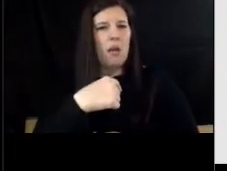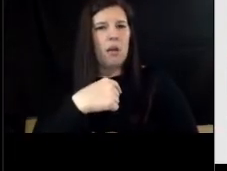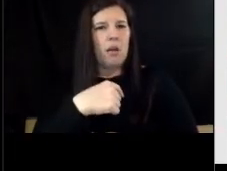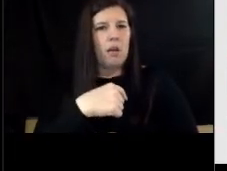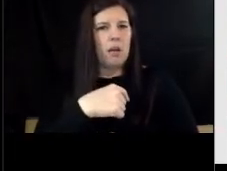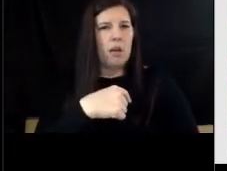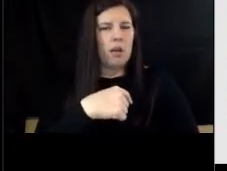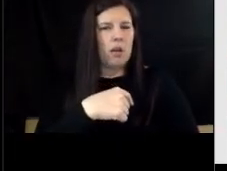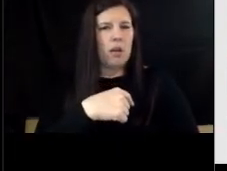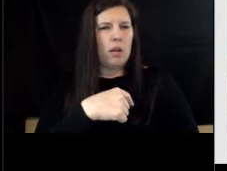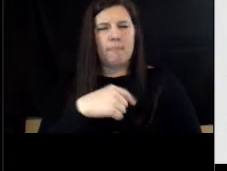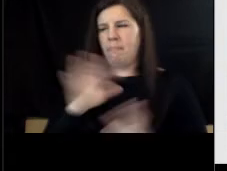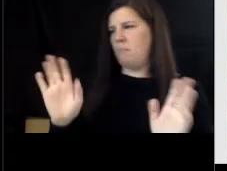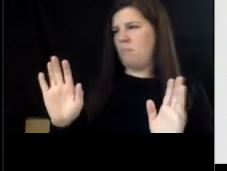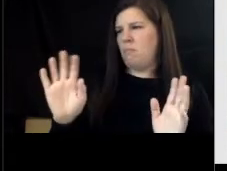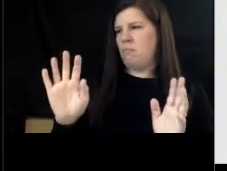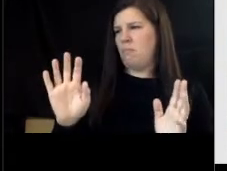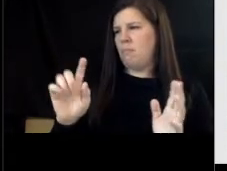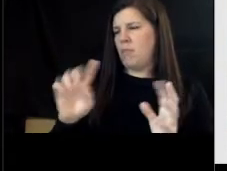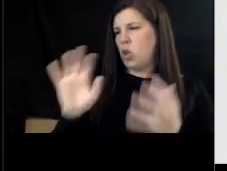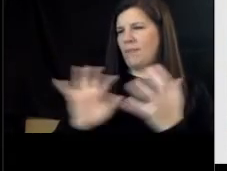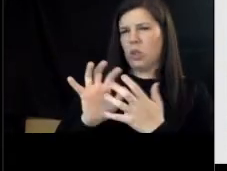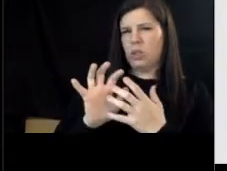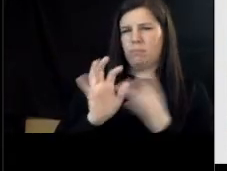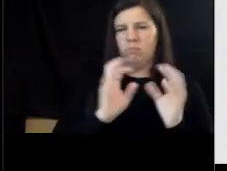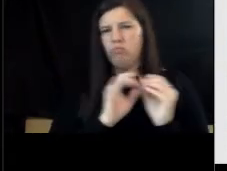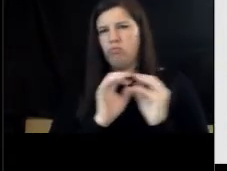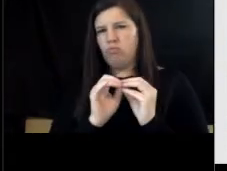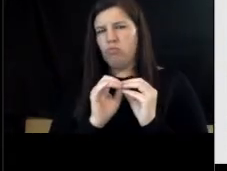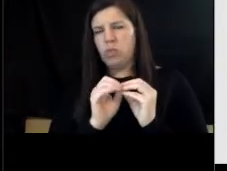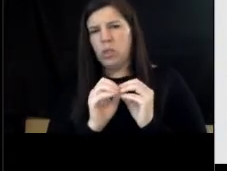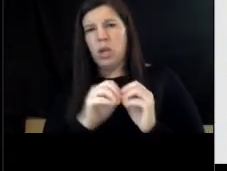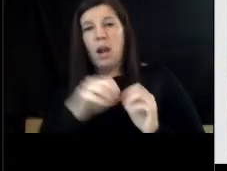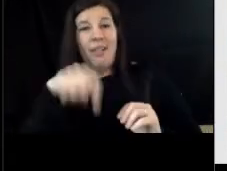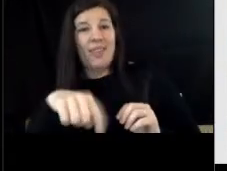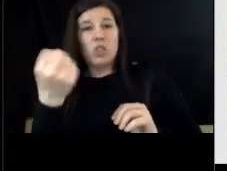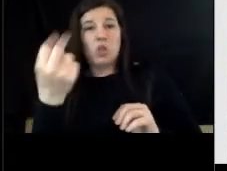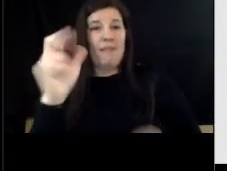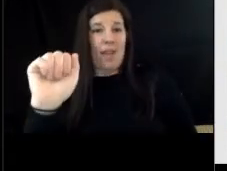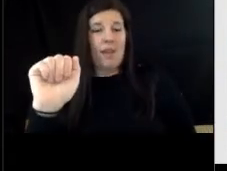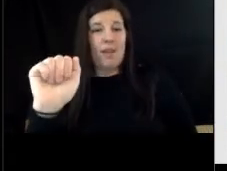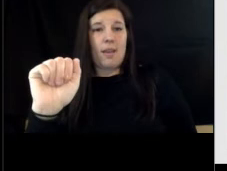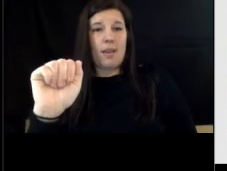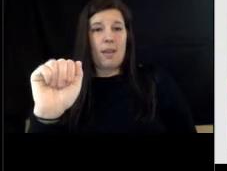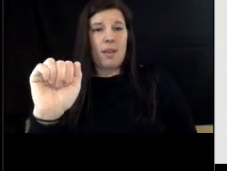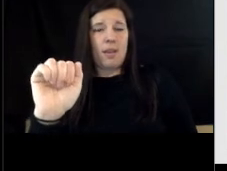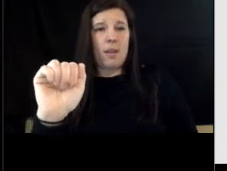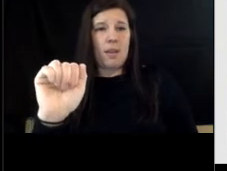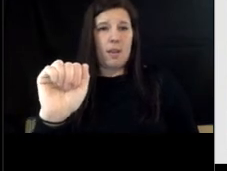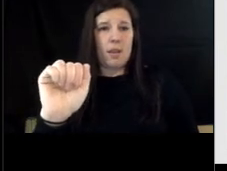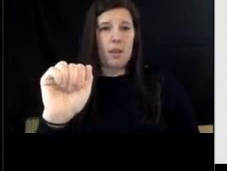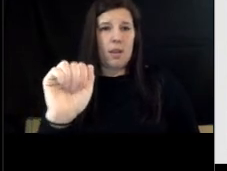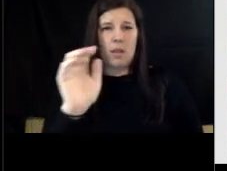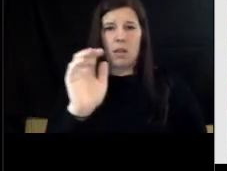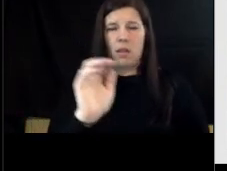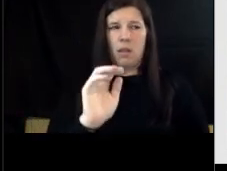yeah and so 12 this is 12 a right now this is 12 a okay i'm gonna chime in on 12 b oh